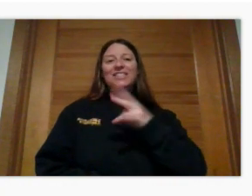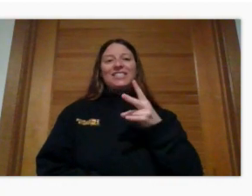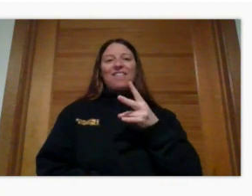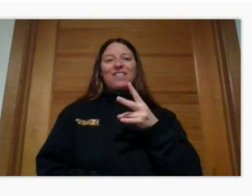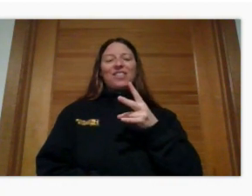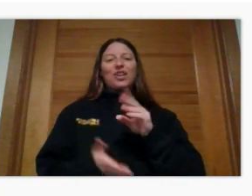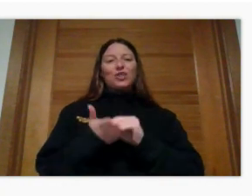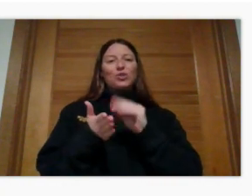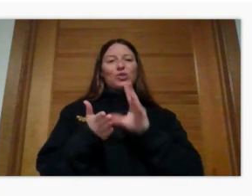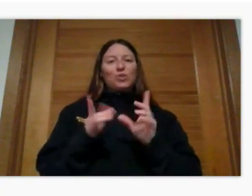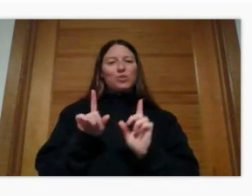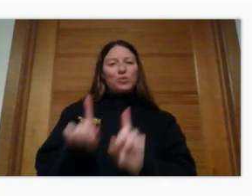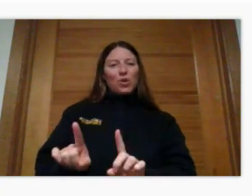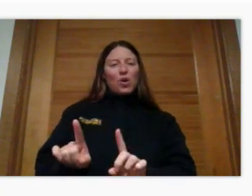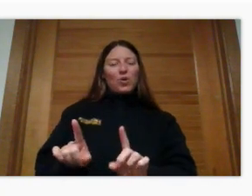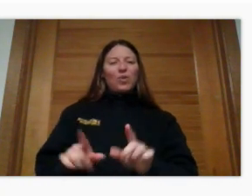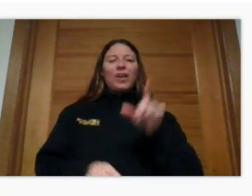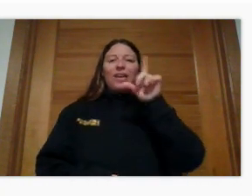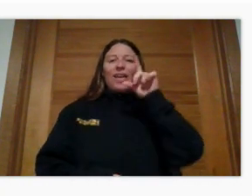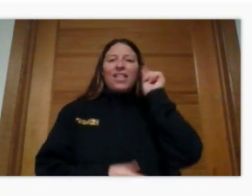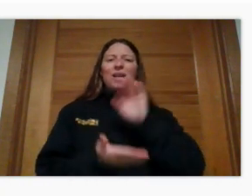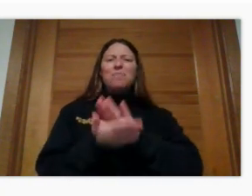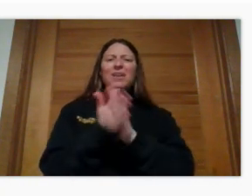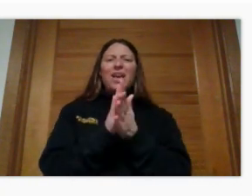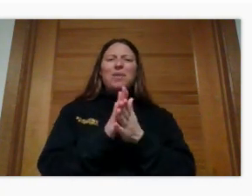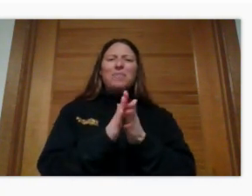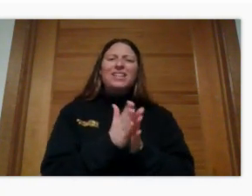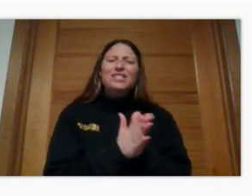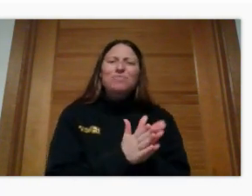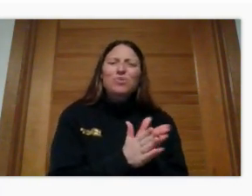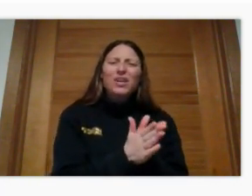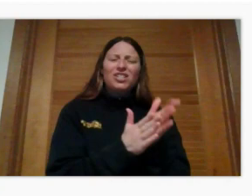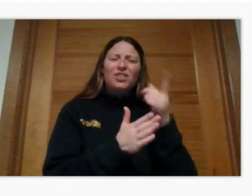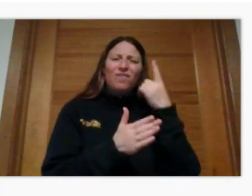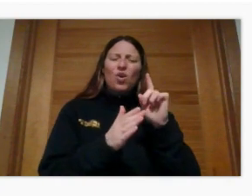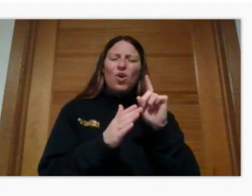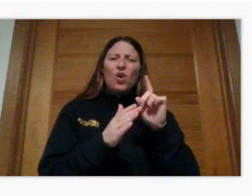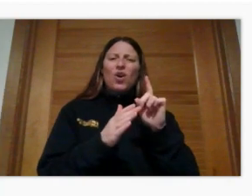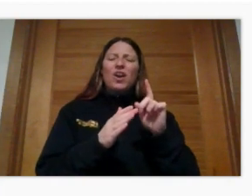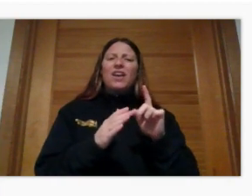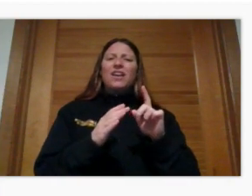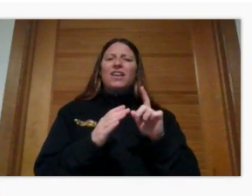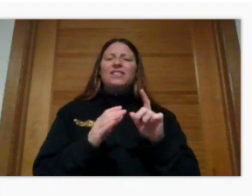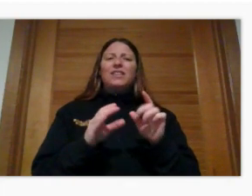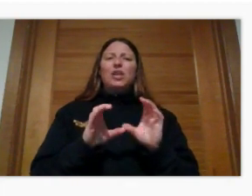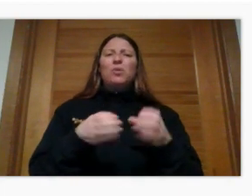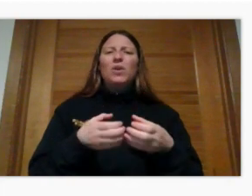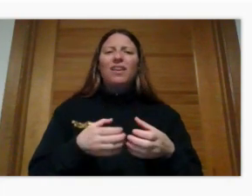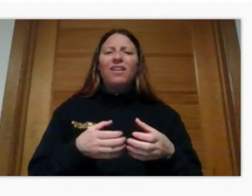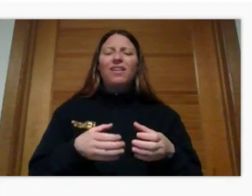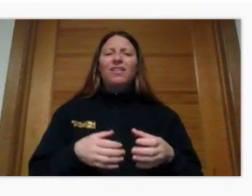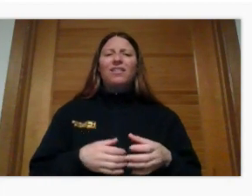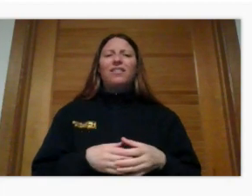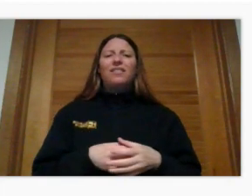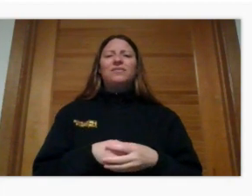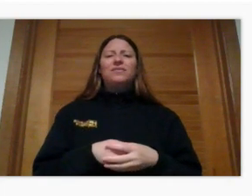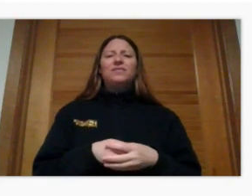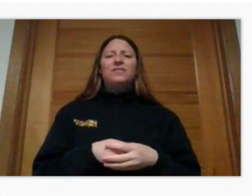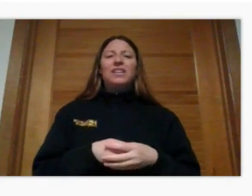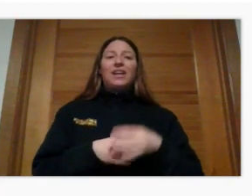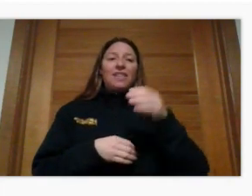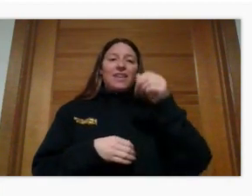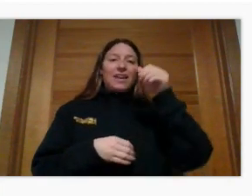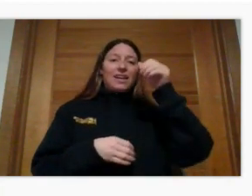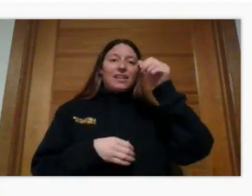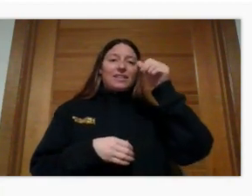seventh to attend, he became an inspiration for his community, when his son later on named a university after